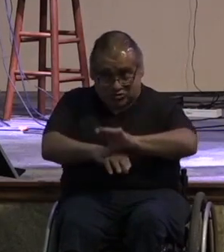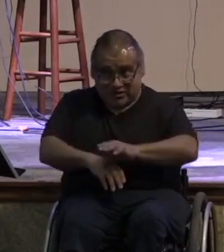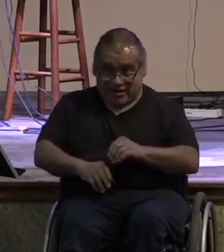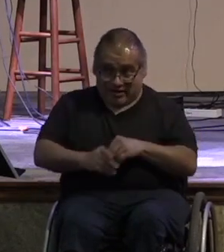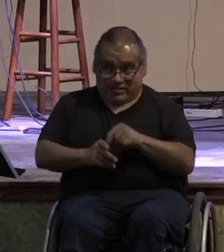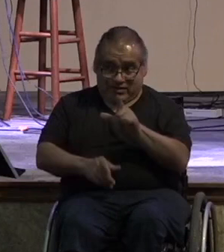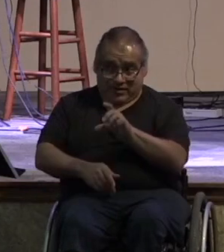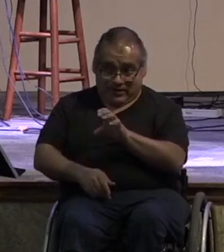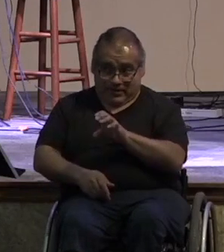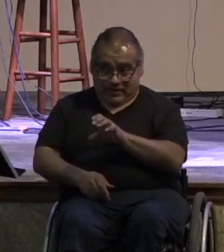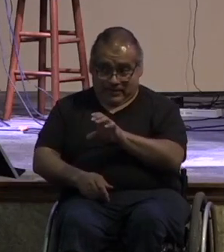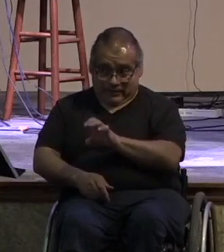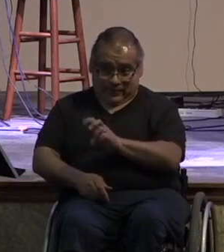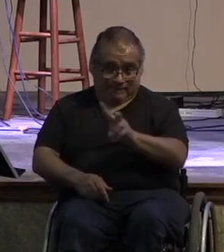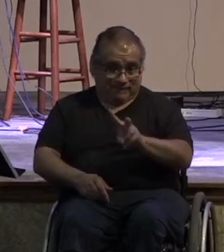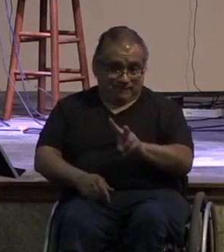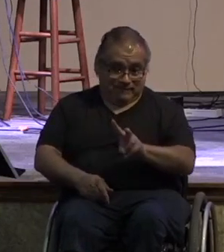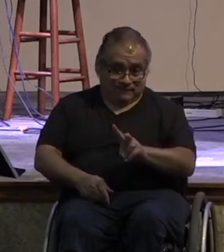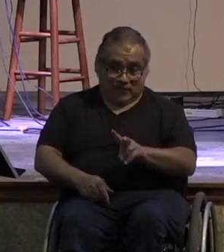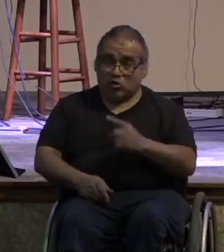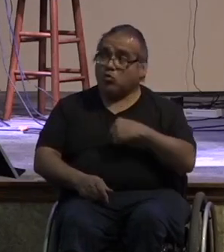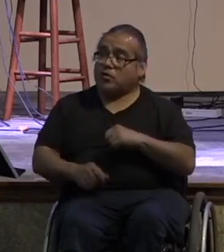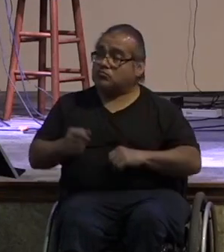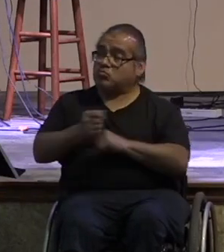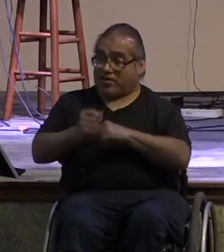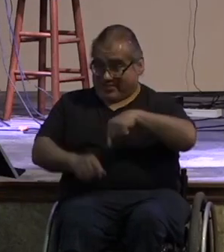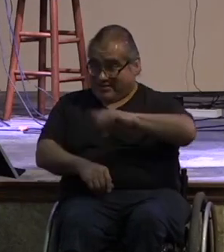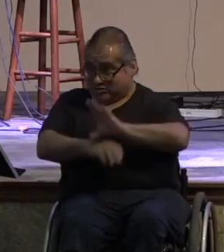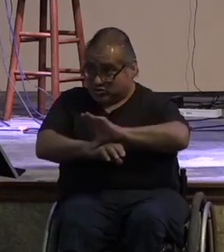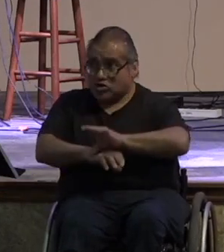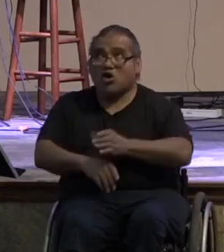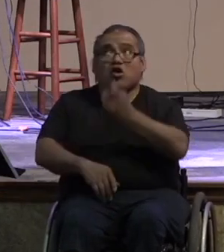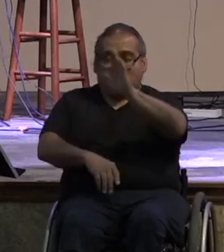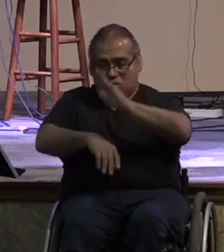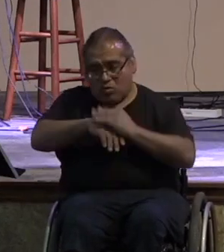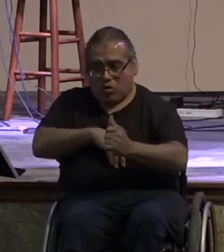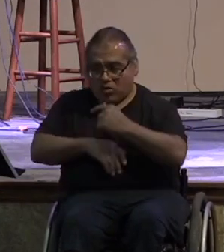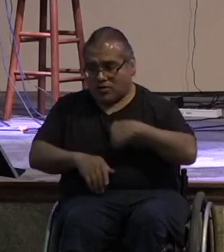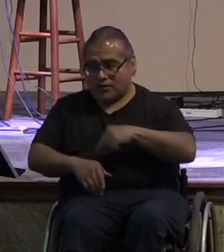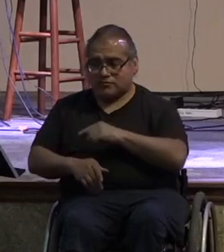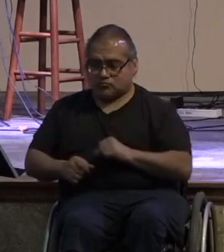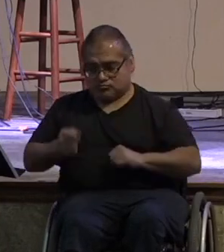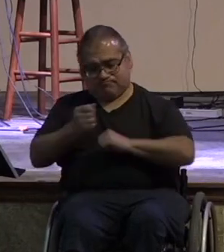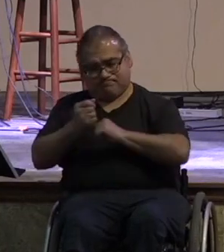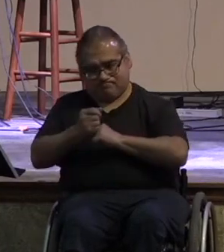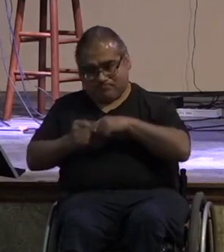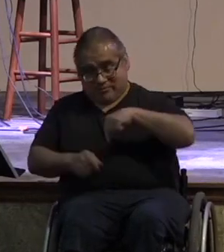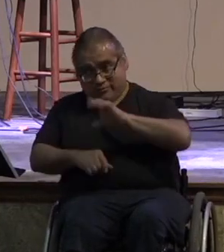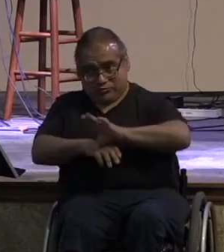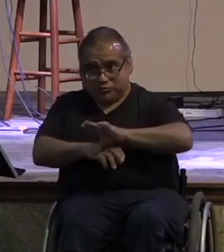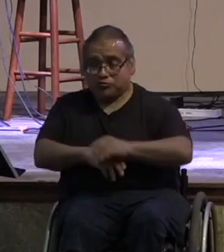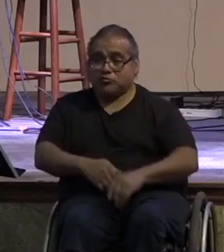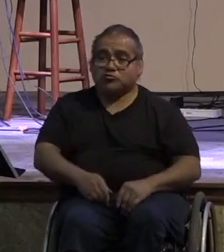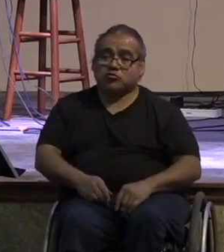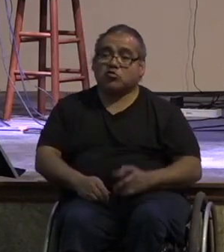pursue for god right we've agreed that this is what god has called us to so as we give we're supporting that mission that we are